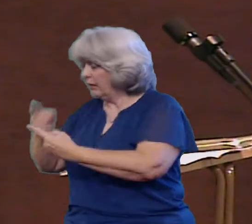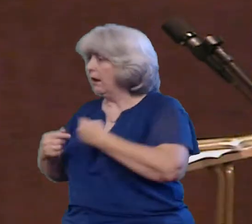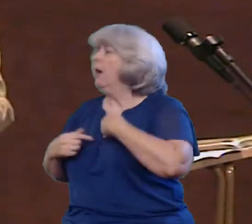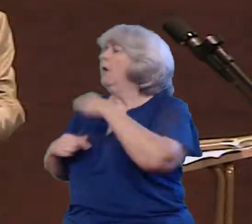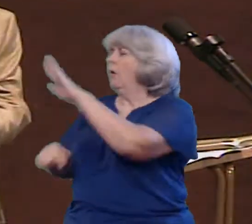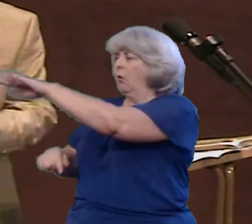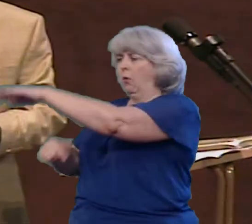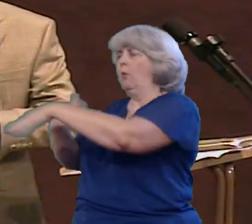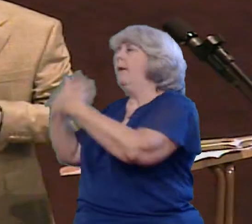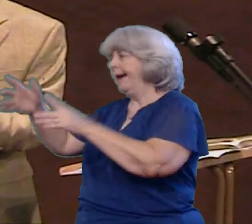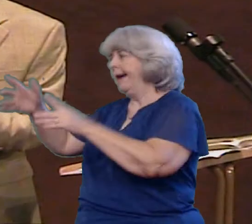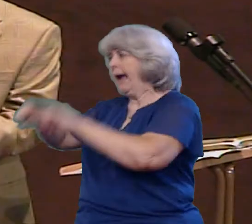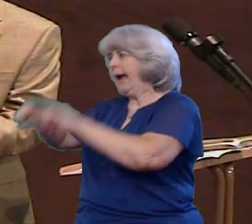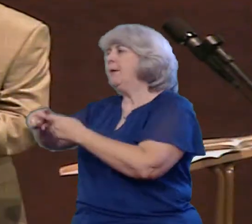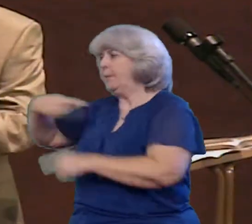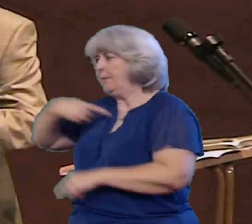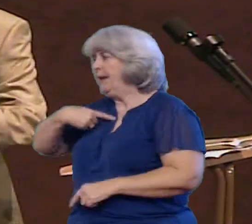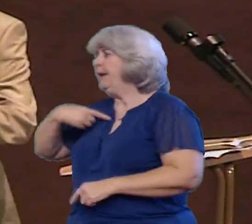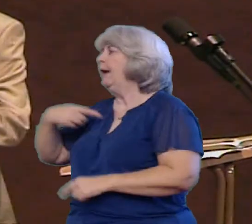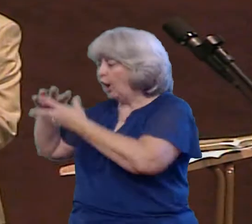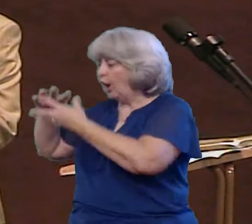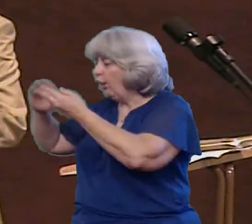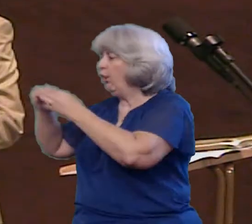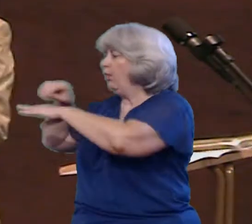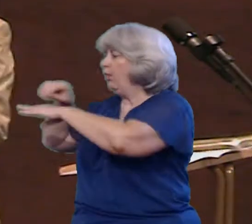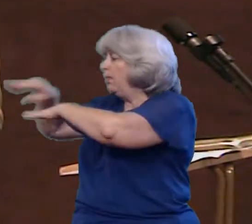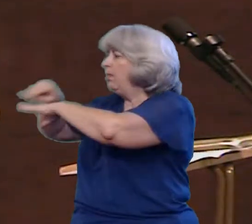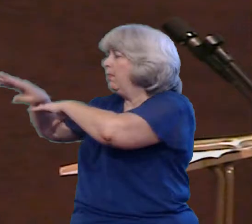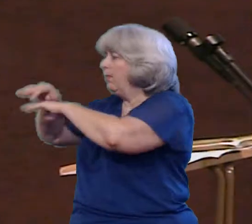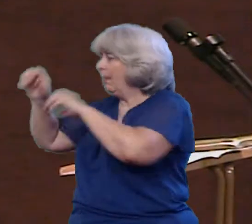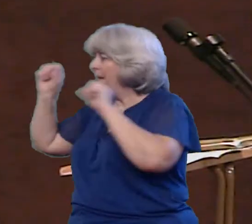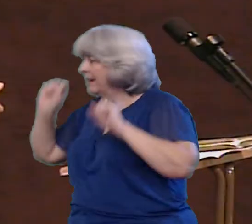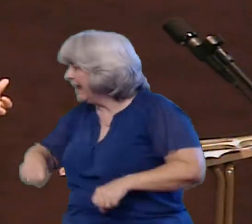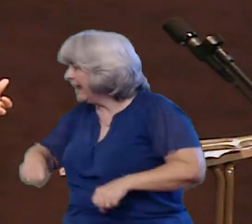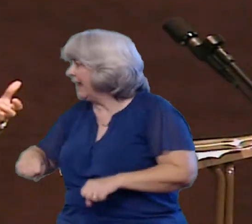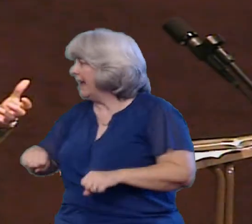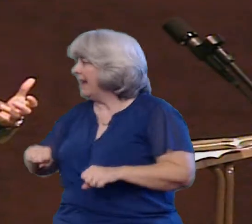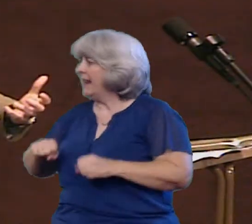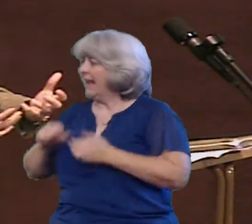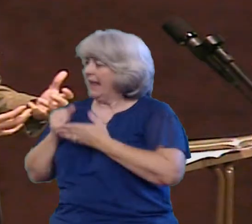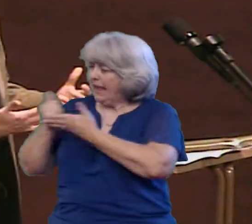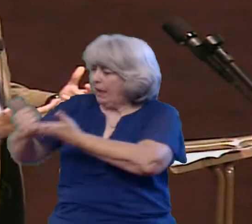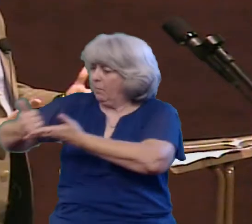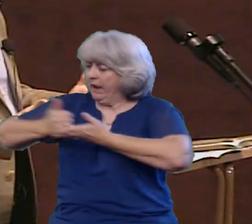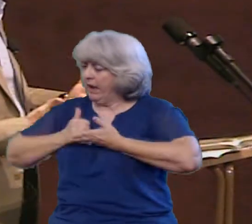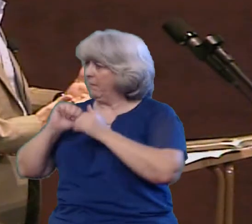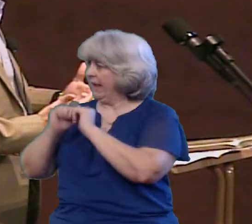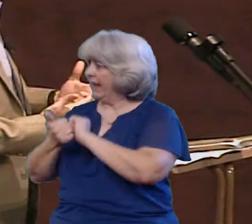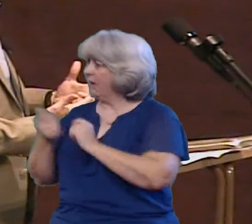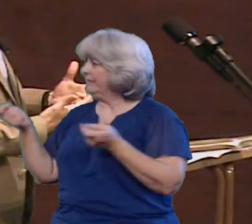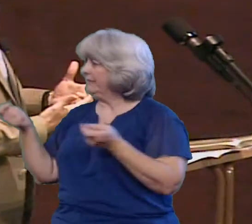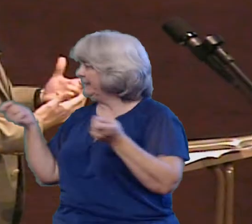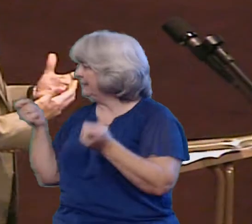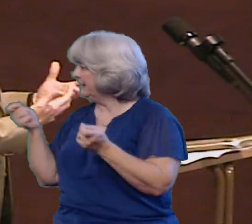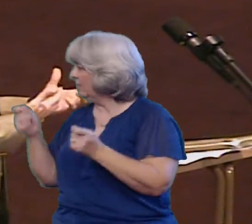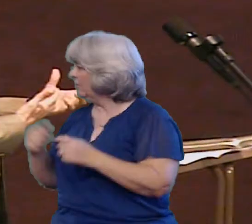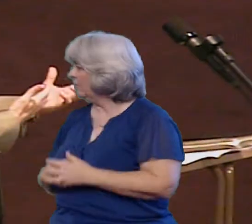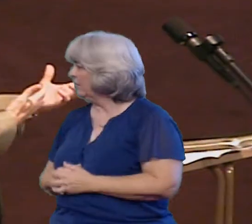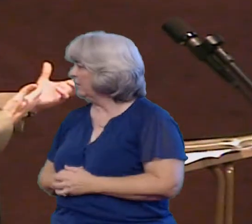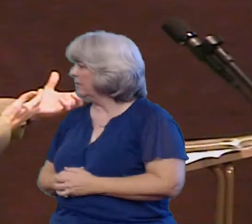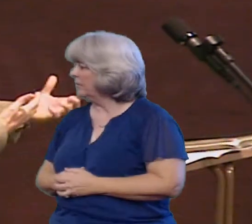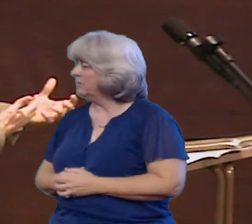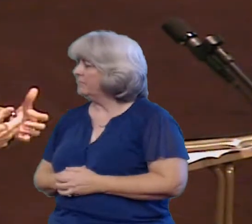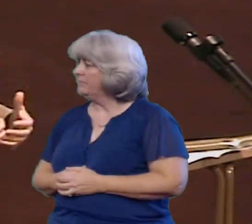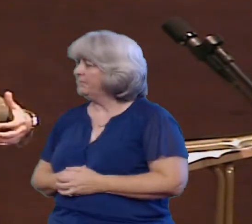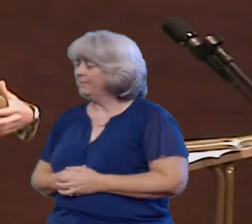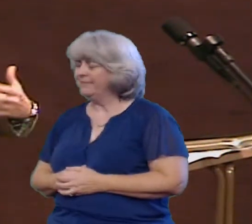can offer you that advice Those suggestions Those tips to maybe how to deal with it You see, we have to be